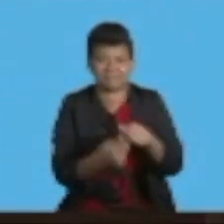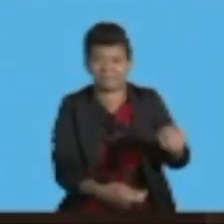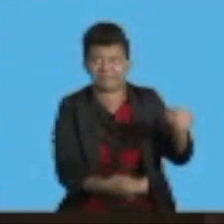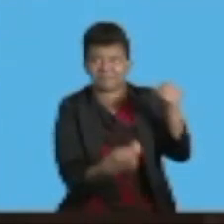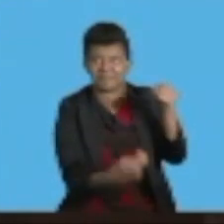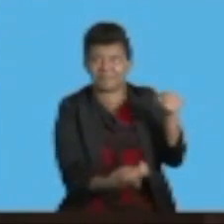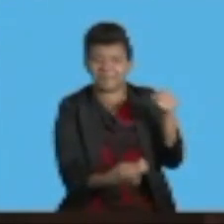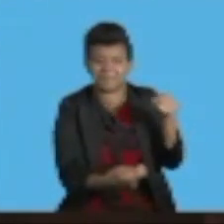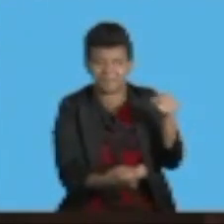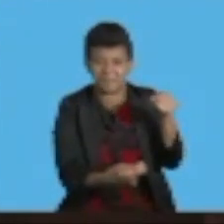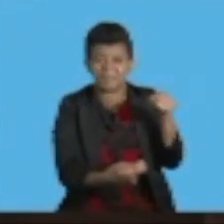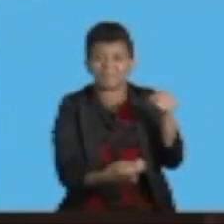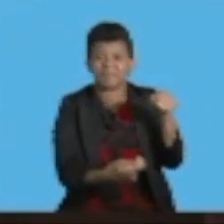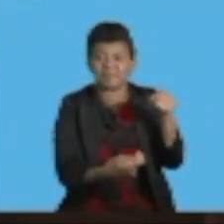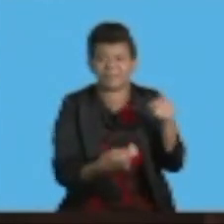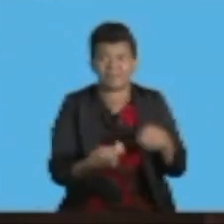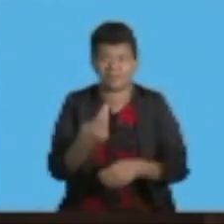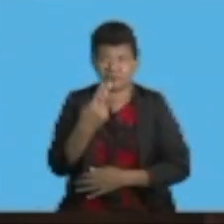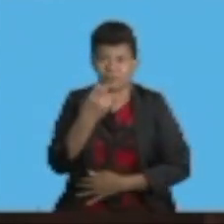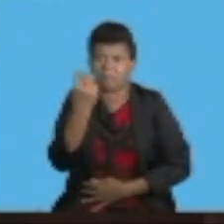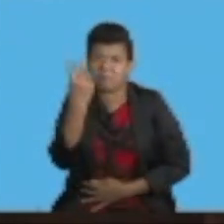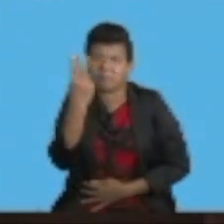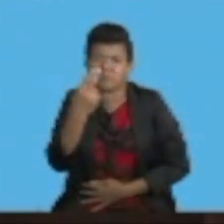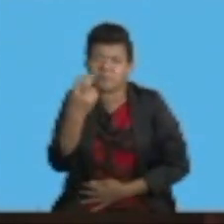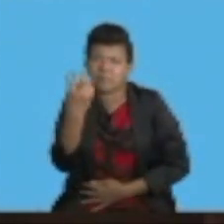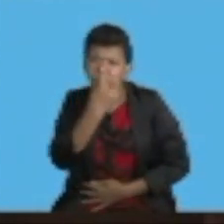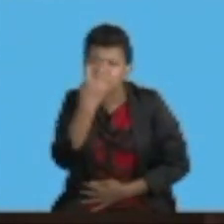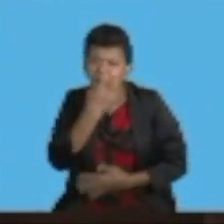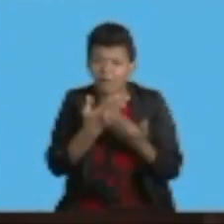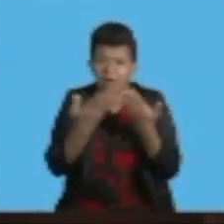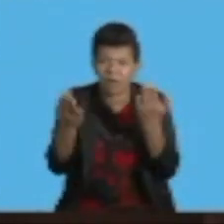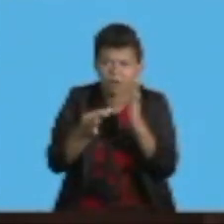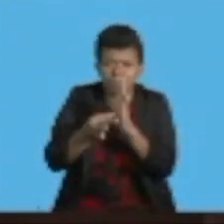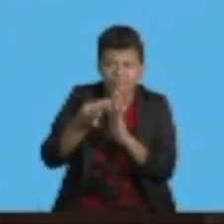to monitor the progress of this reform.